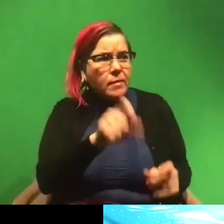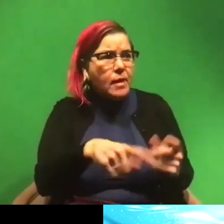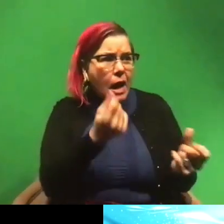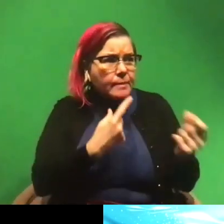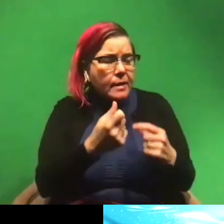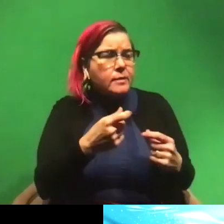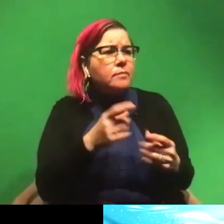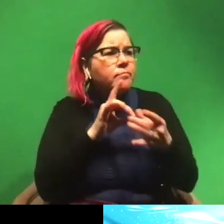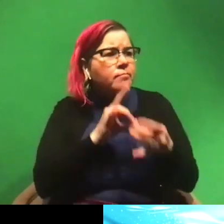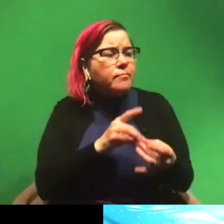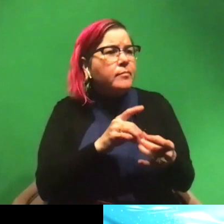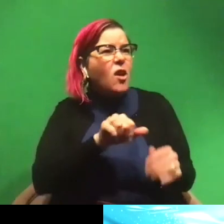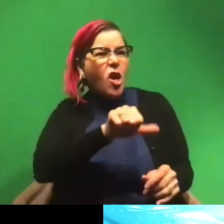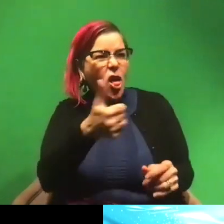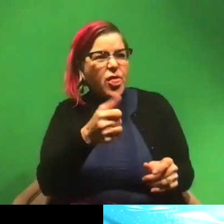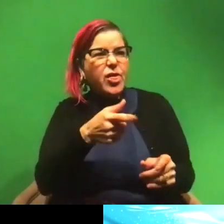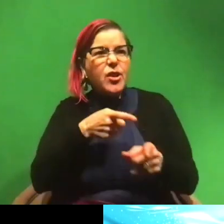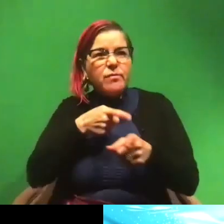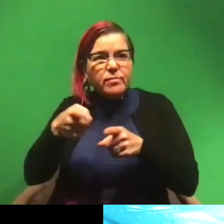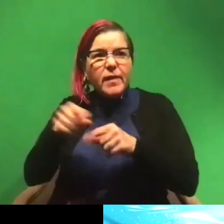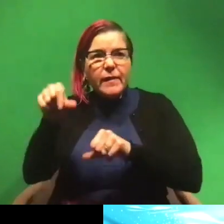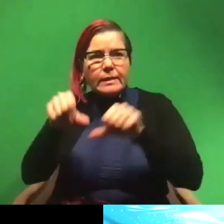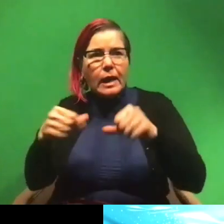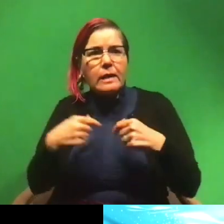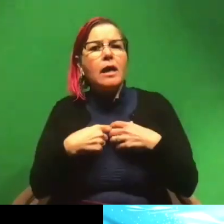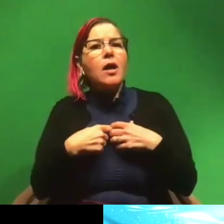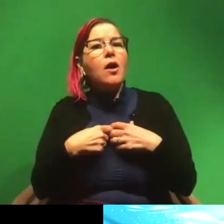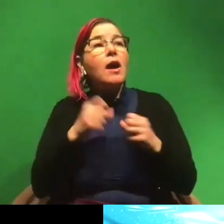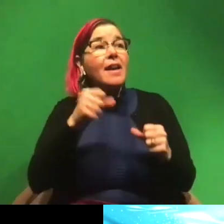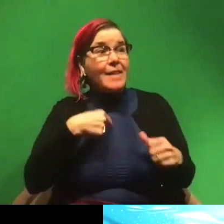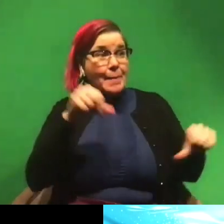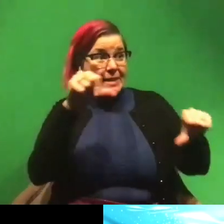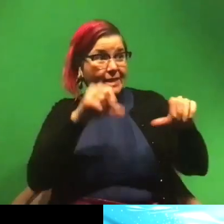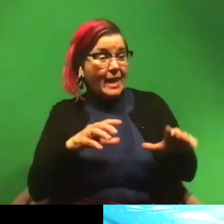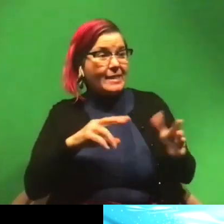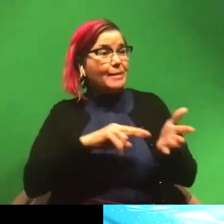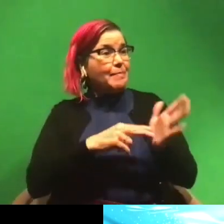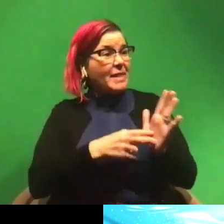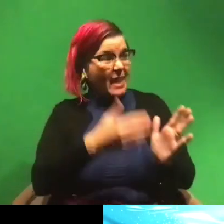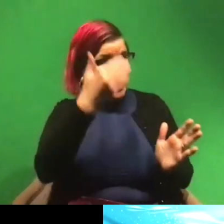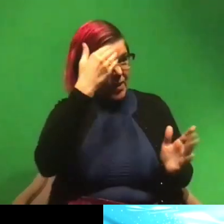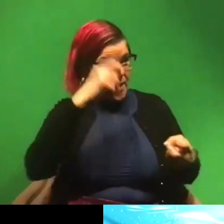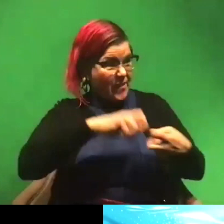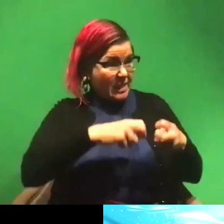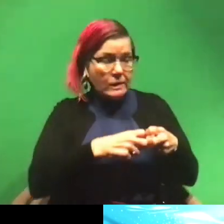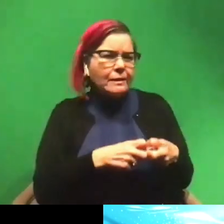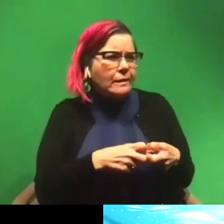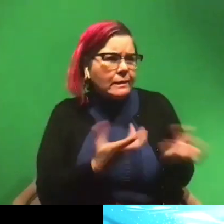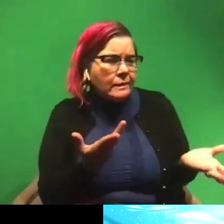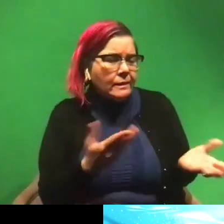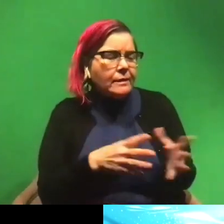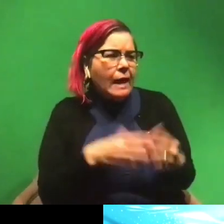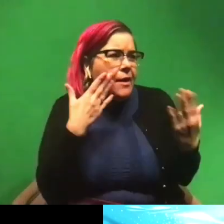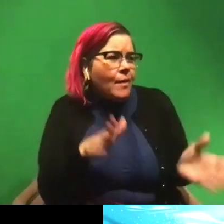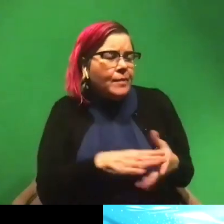about other areas of science that I'm like, yes, I'm a scientist. That doesn't mean that I know physics. I, I don't know. I don't know.